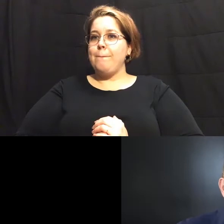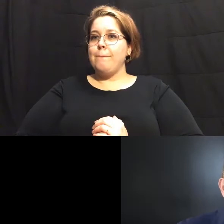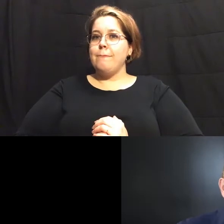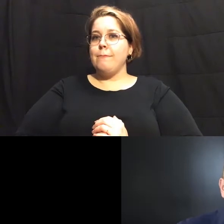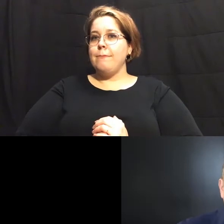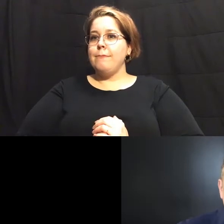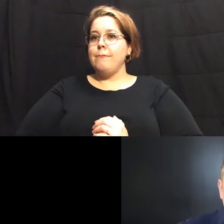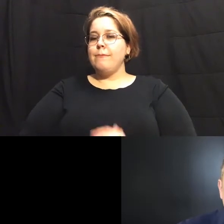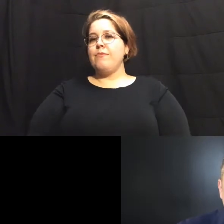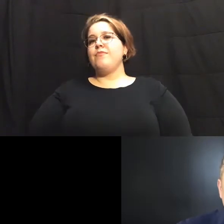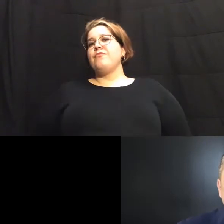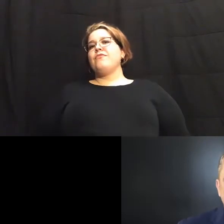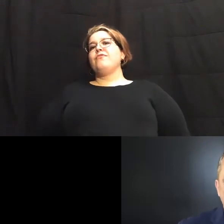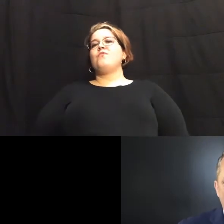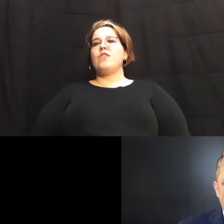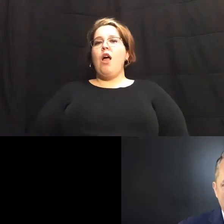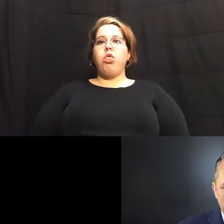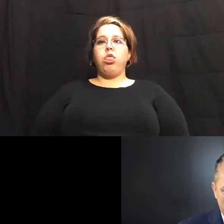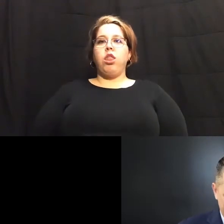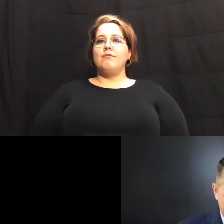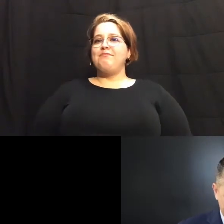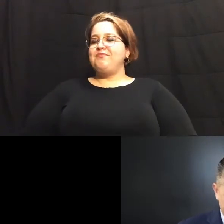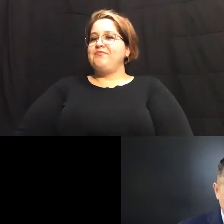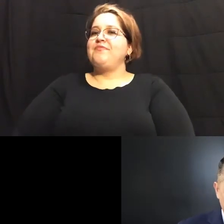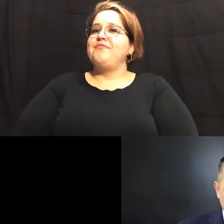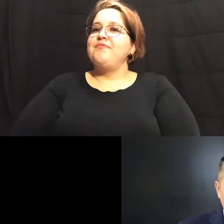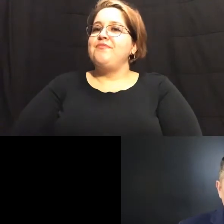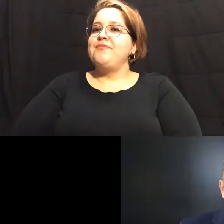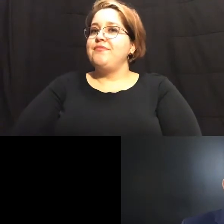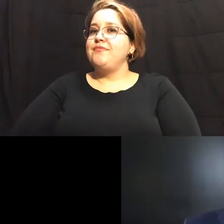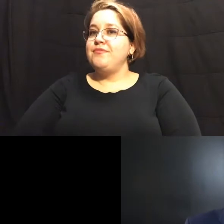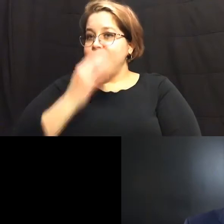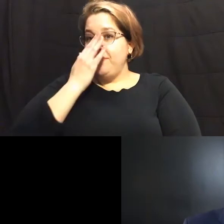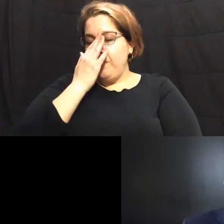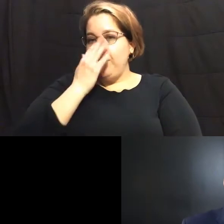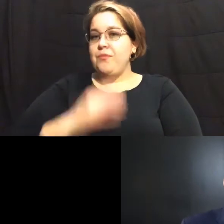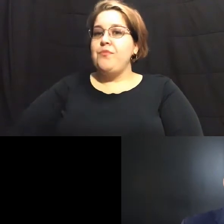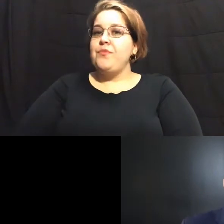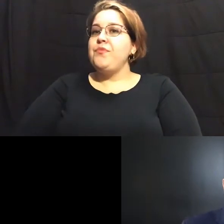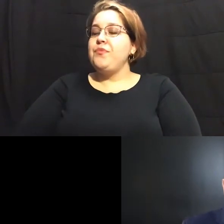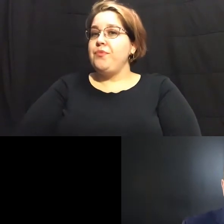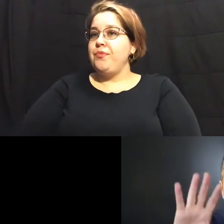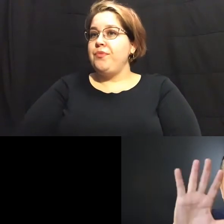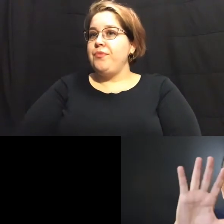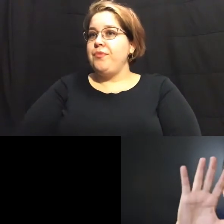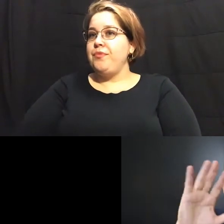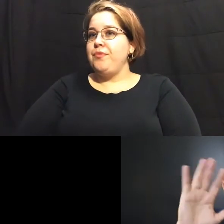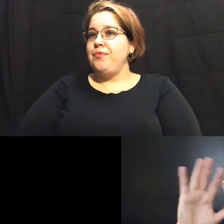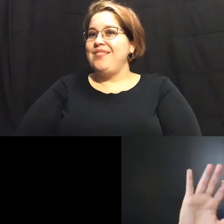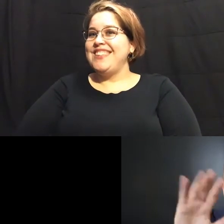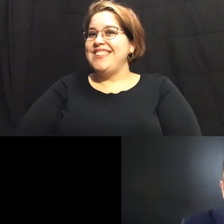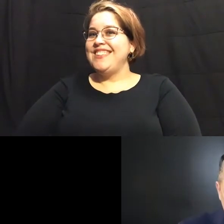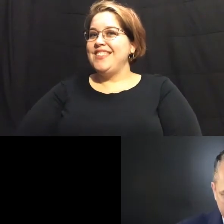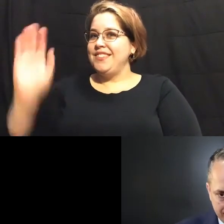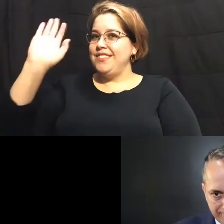okay we're out all right uh charlotte ann are you ready yes okay i'll bring you back in as soon as this is over thank you greg